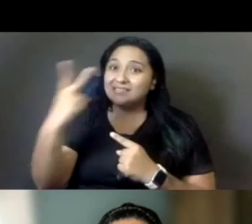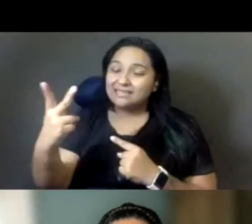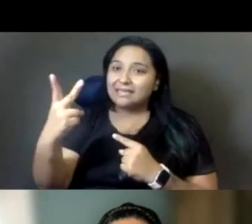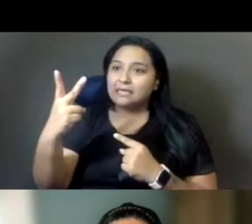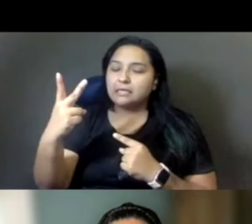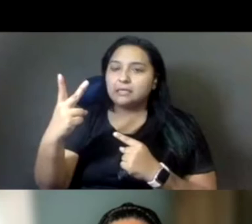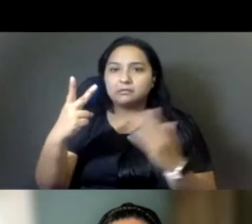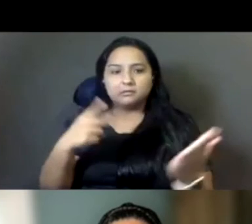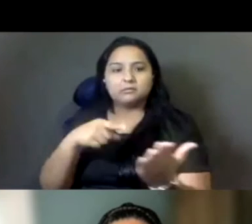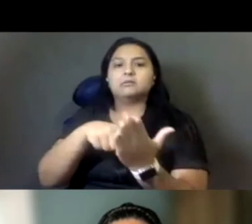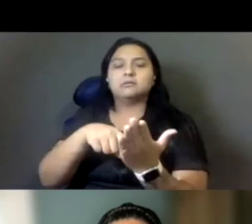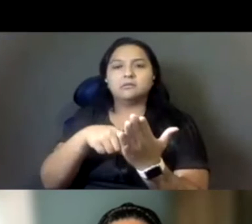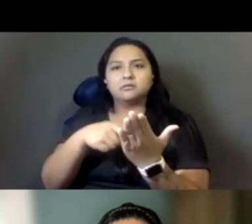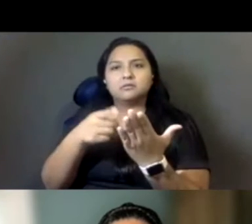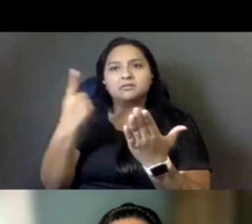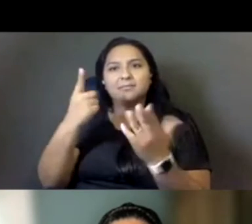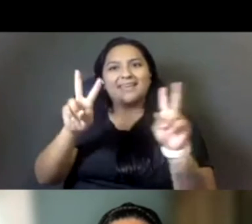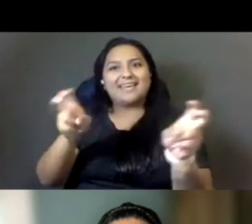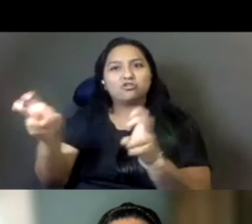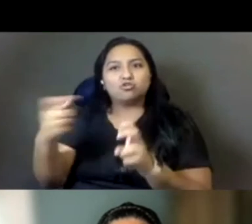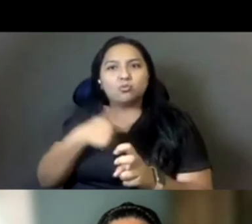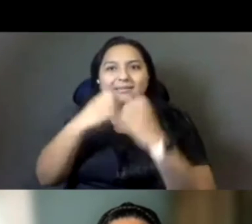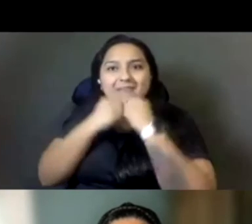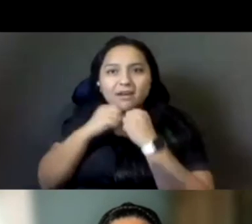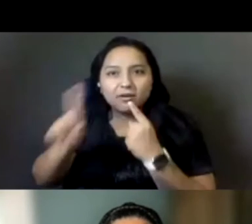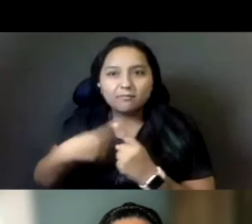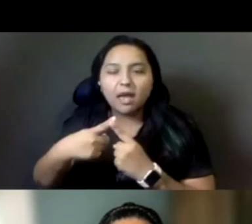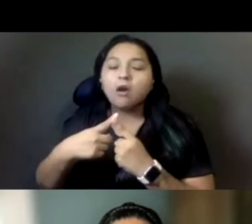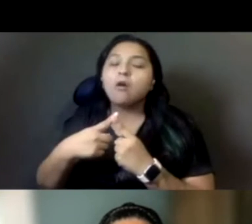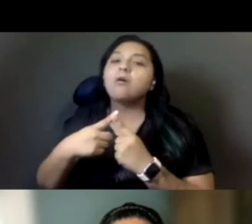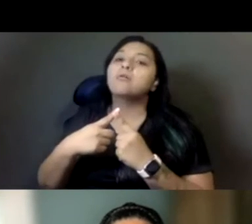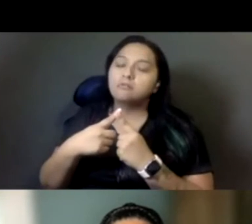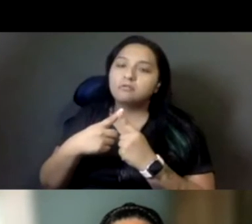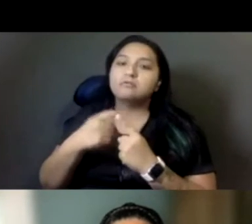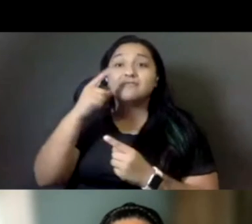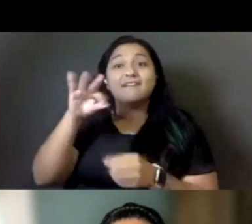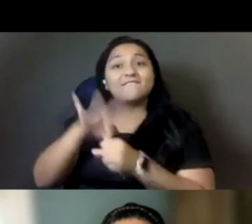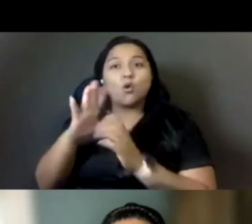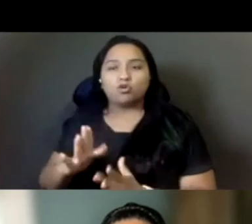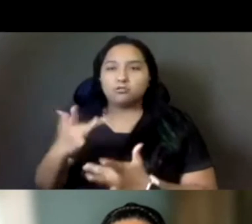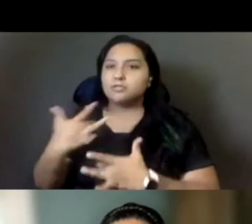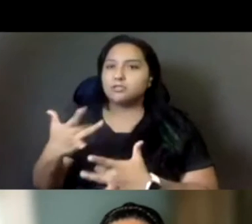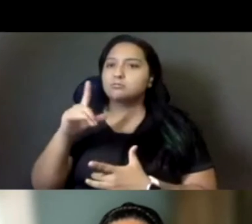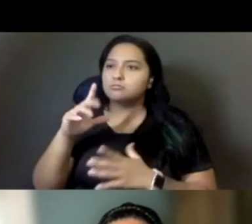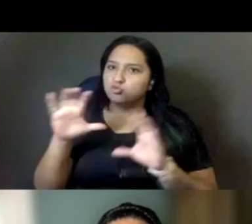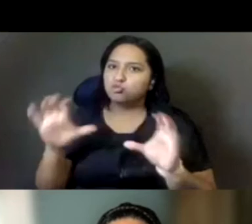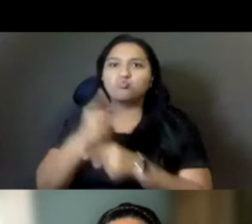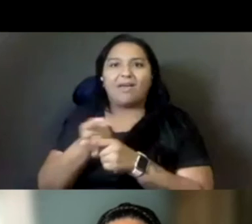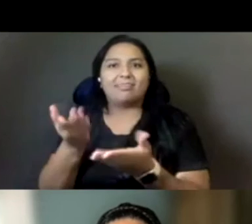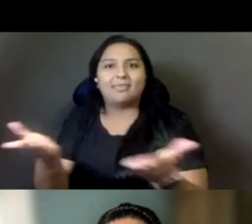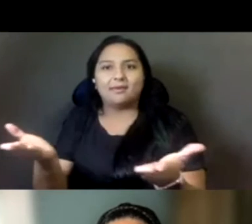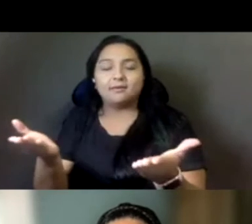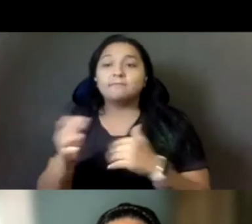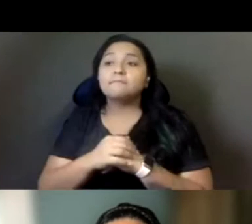the voters usually do the right thing, even when elected leadership doesn't. And so we recognize that there are a lot of dollars